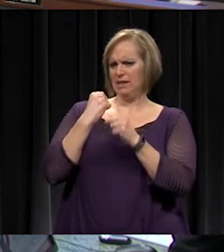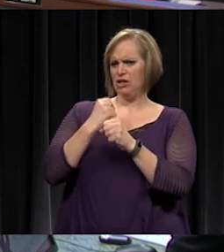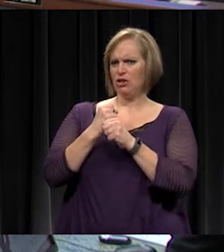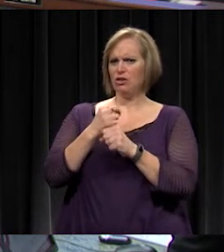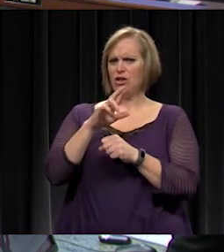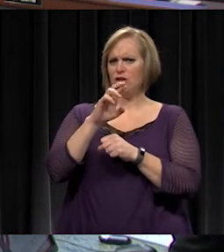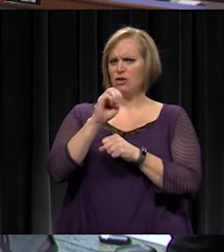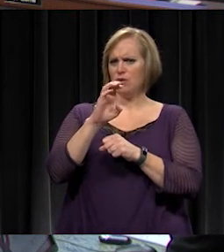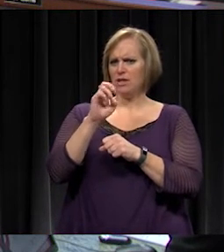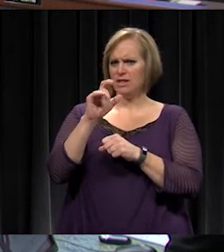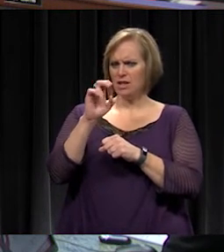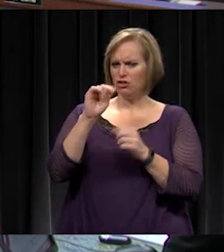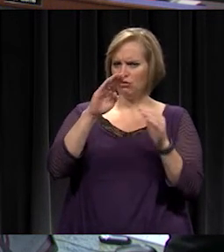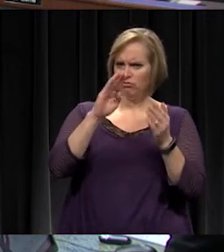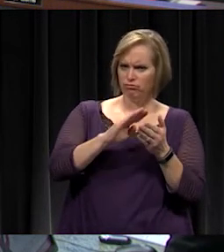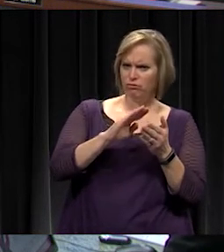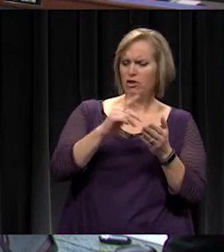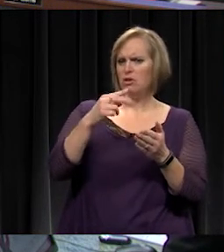pre-recession percentages?